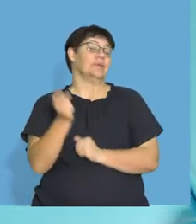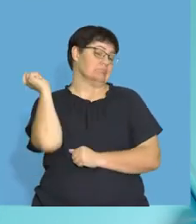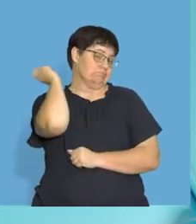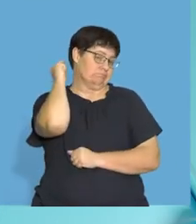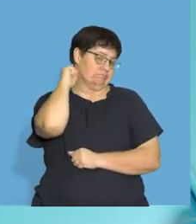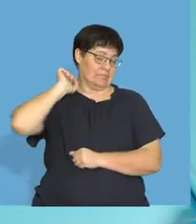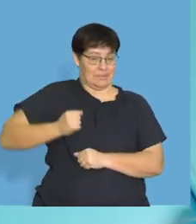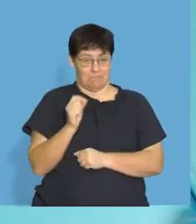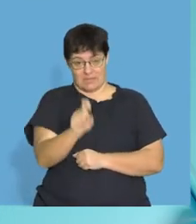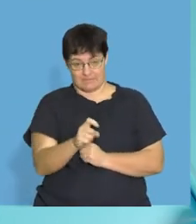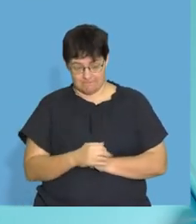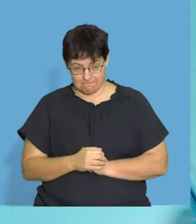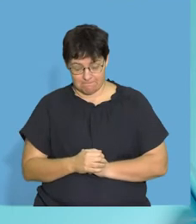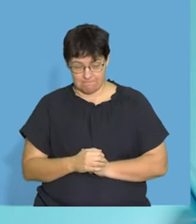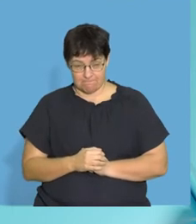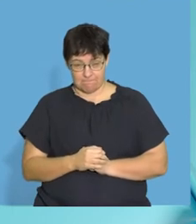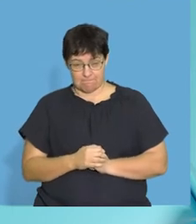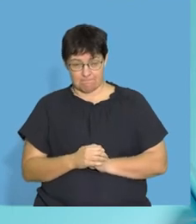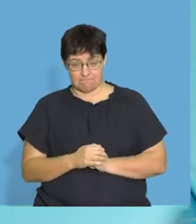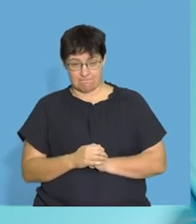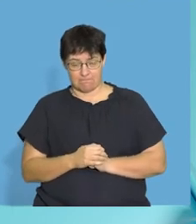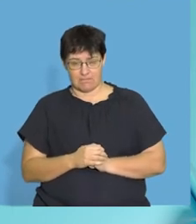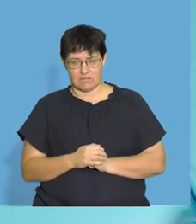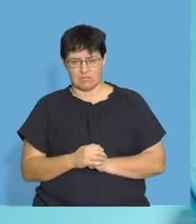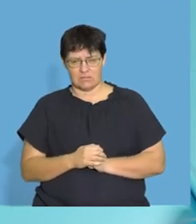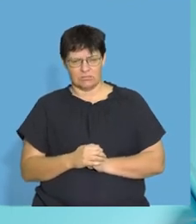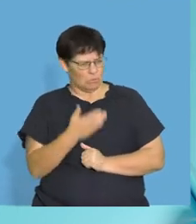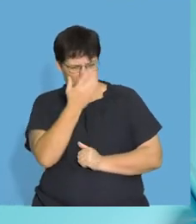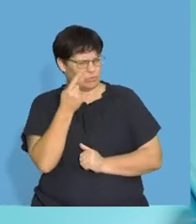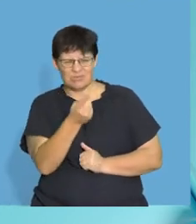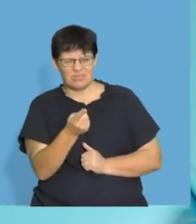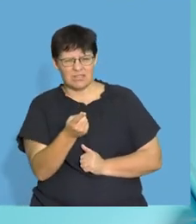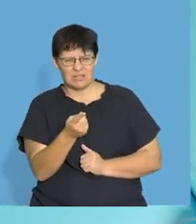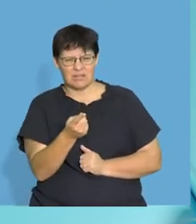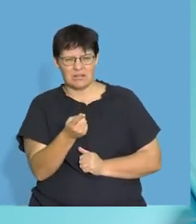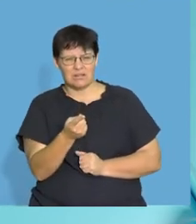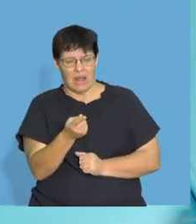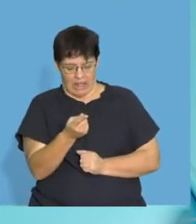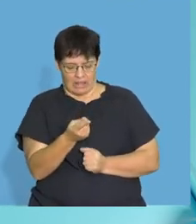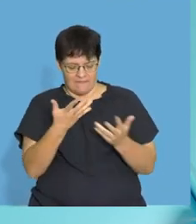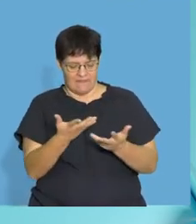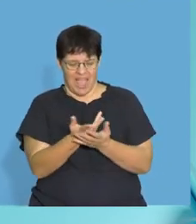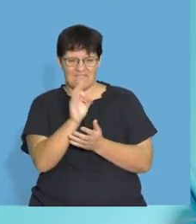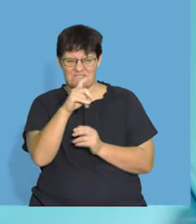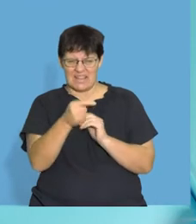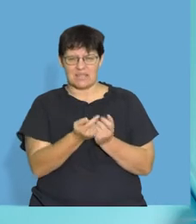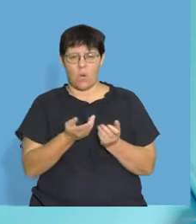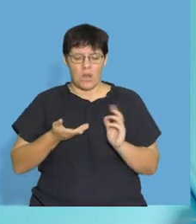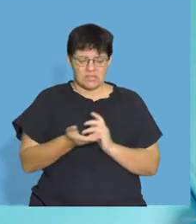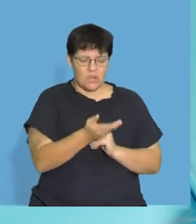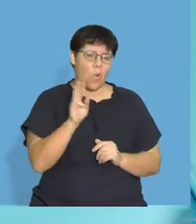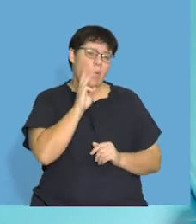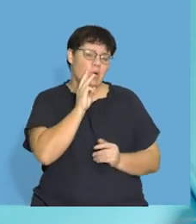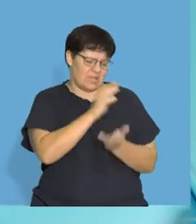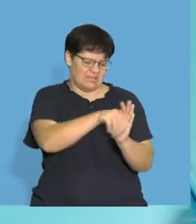to keep them in the back of your mind. I don't know if you guys have ever, all right, if you get your hands full of fat and you